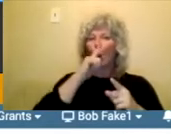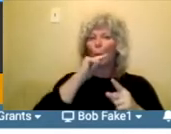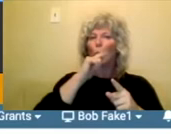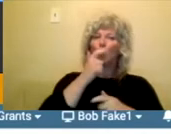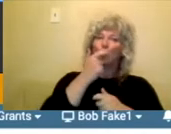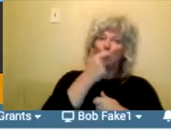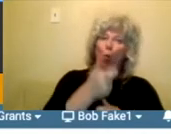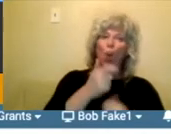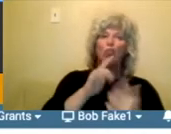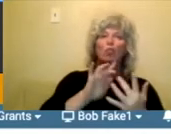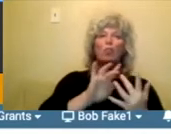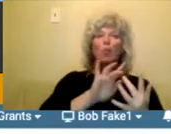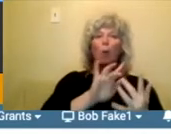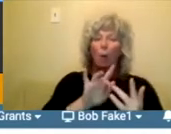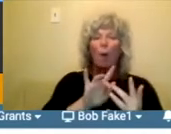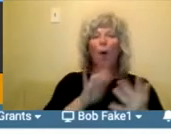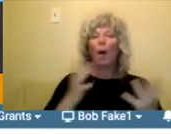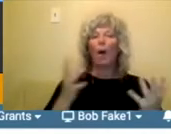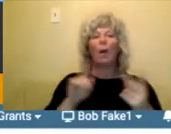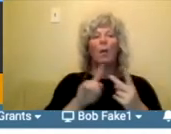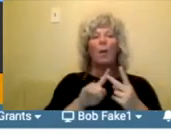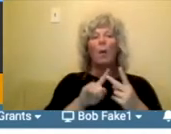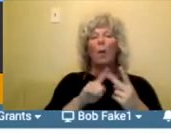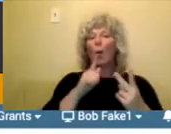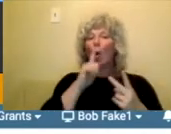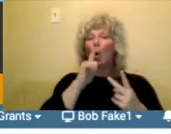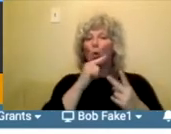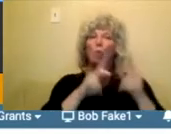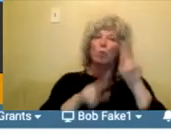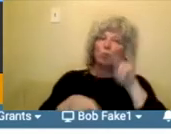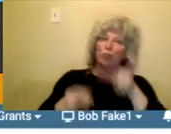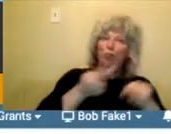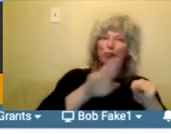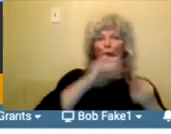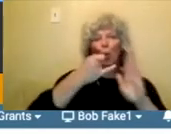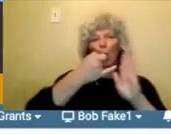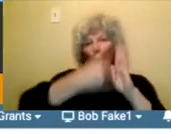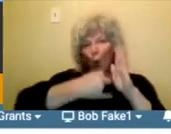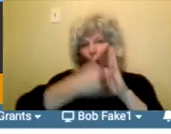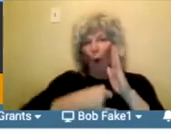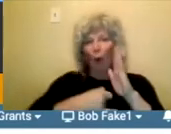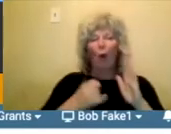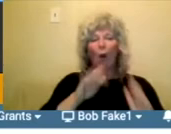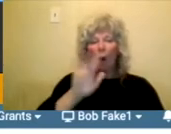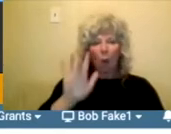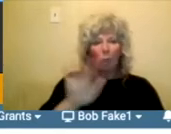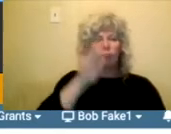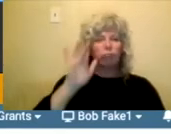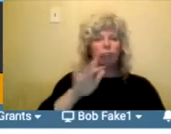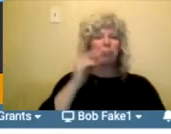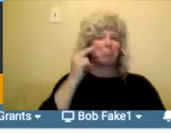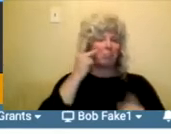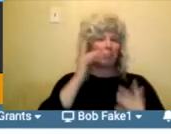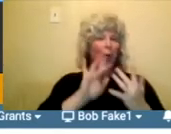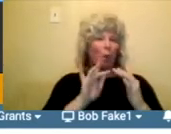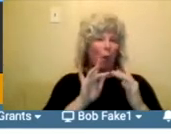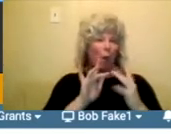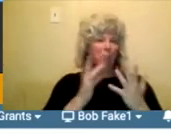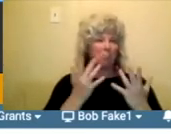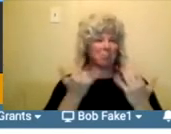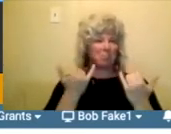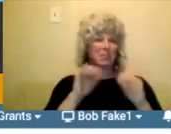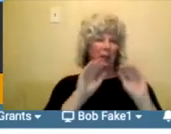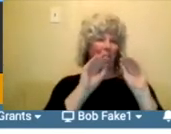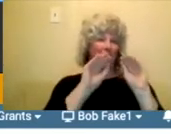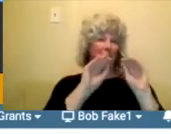online or, or looking at your exhibit online or any of those things, um, you could still, uh, populate that